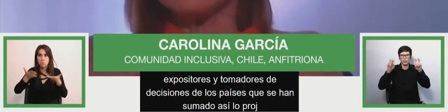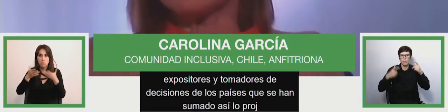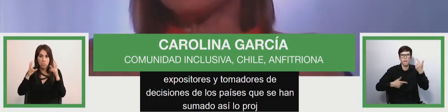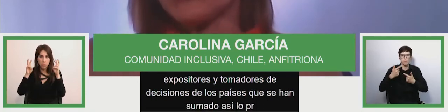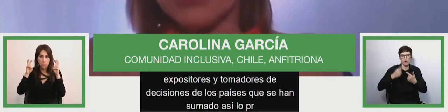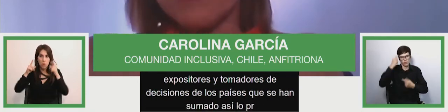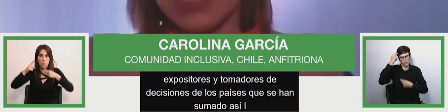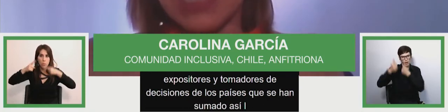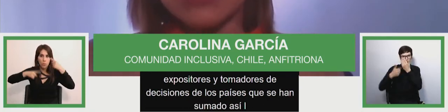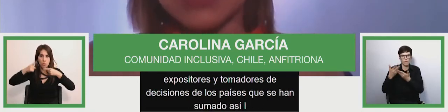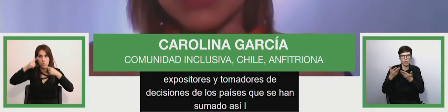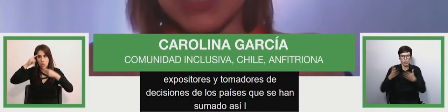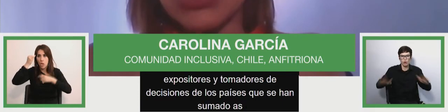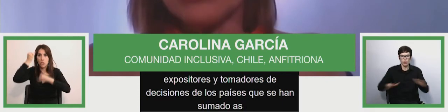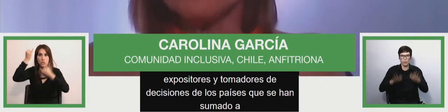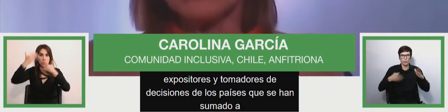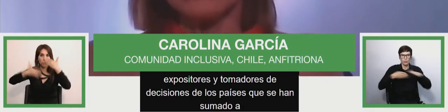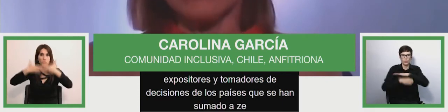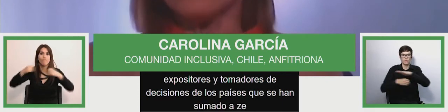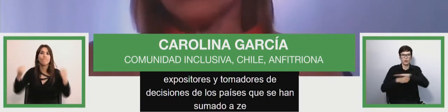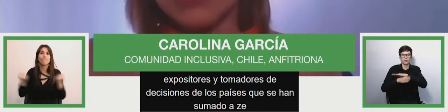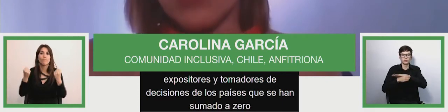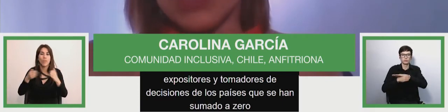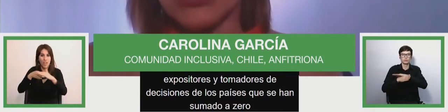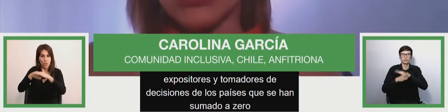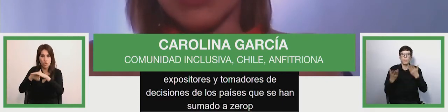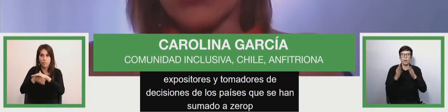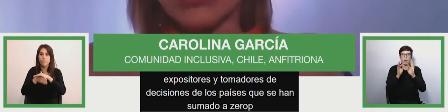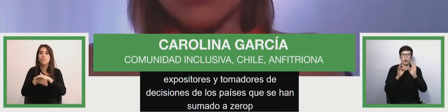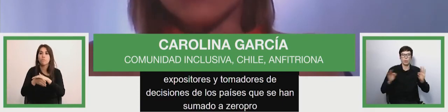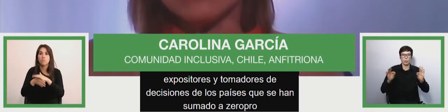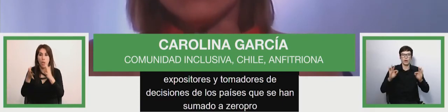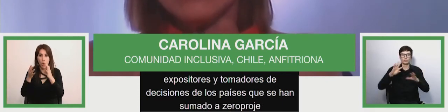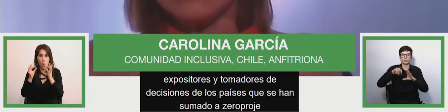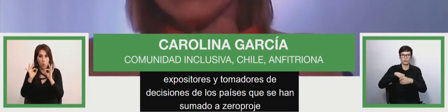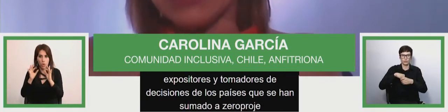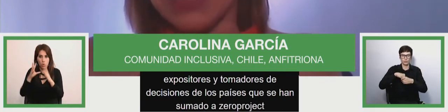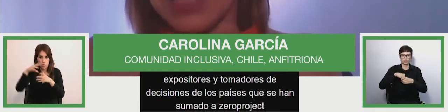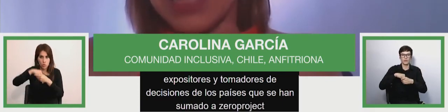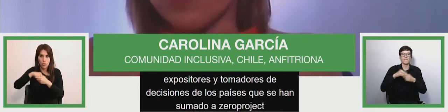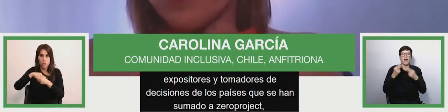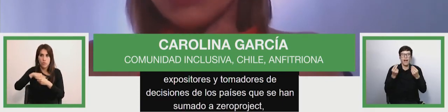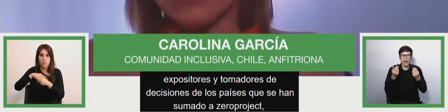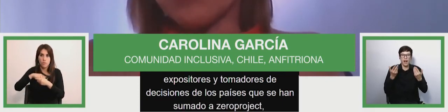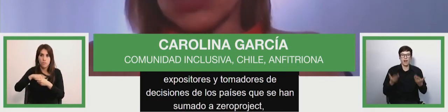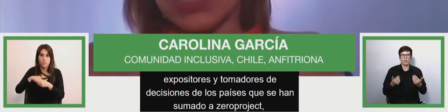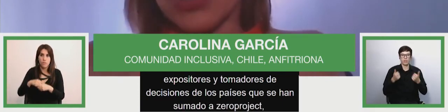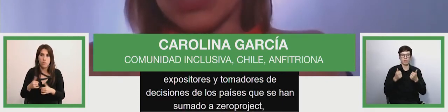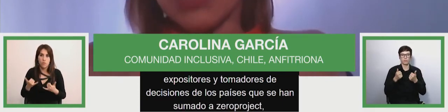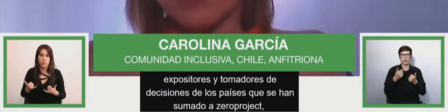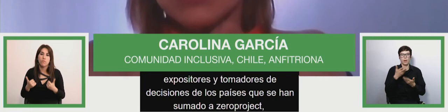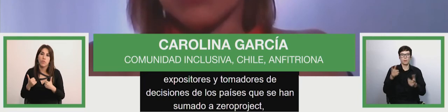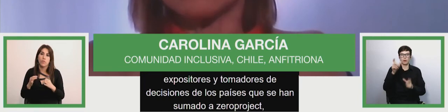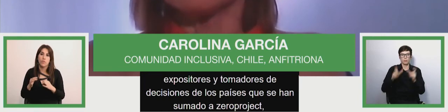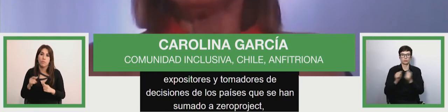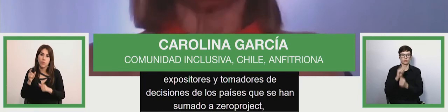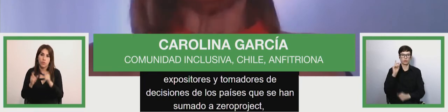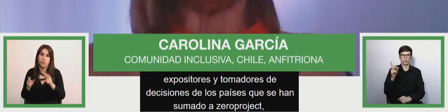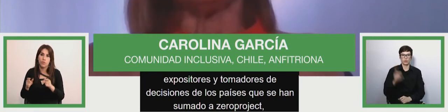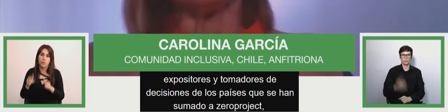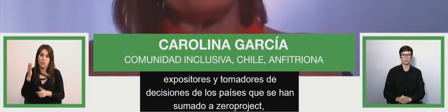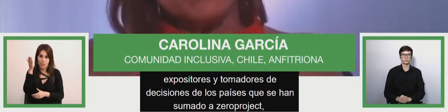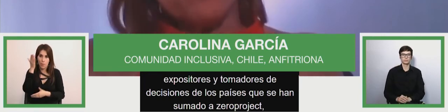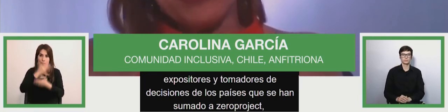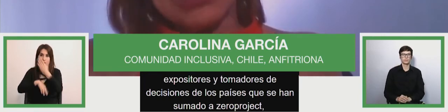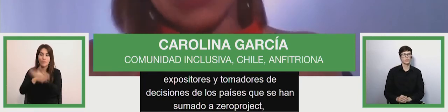which are innovative that support access to inclusive education of quality for those who